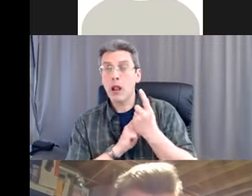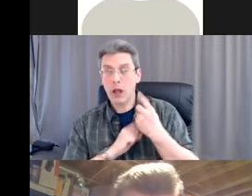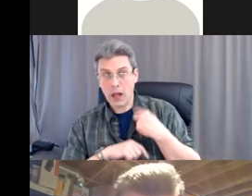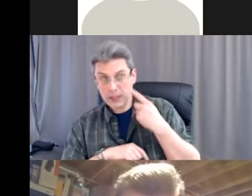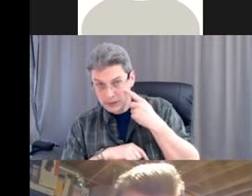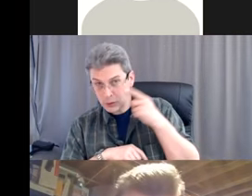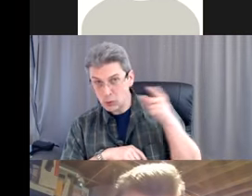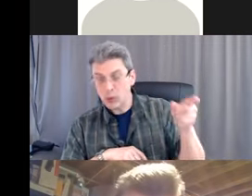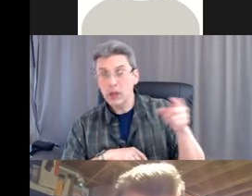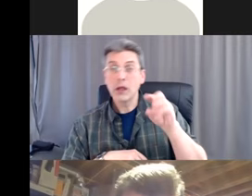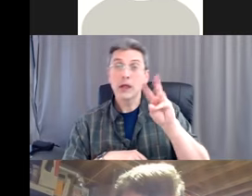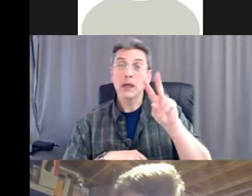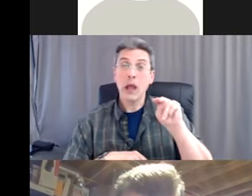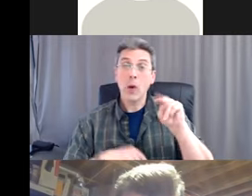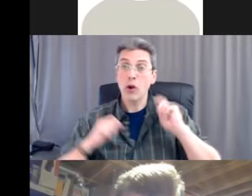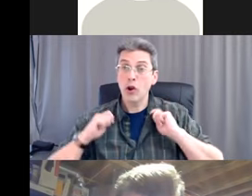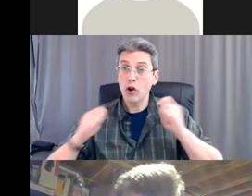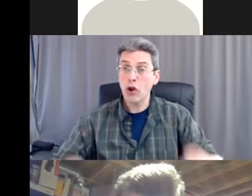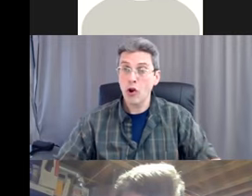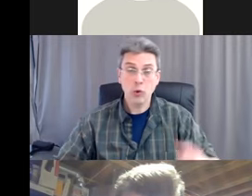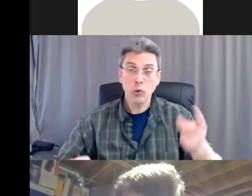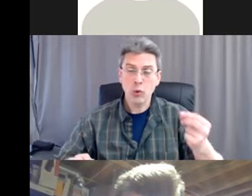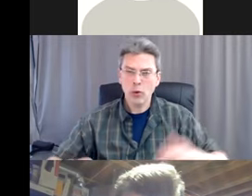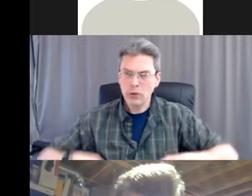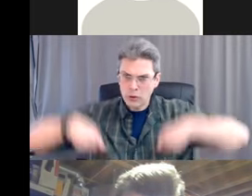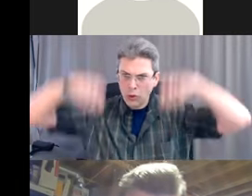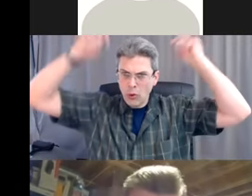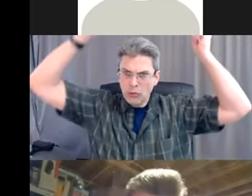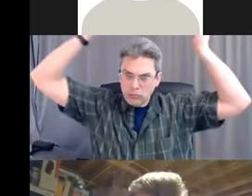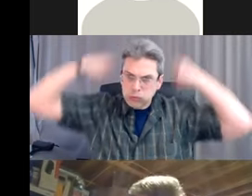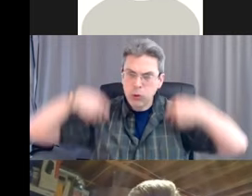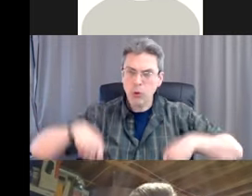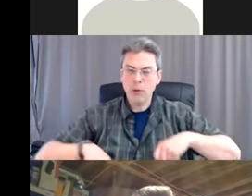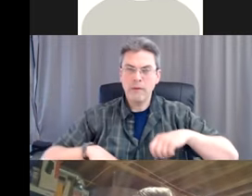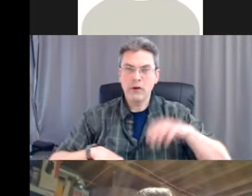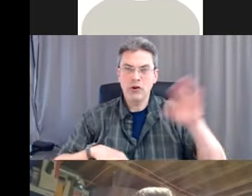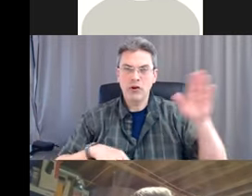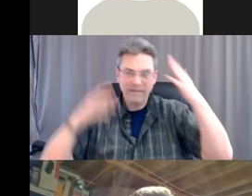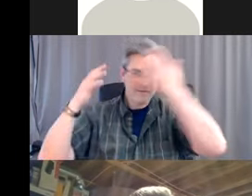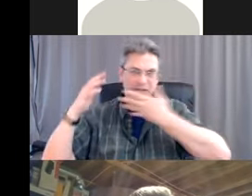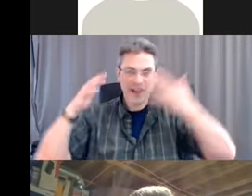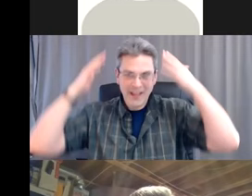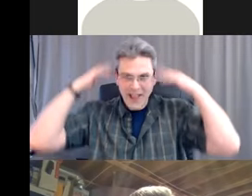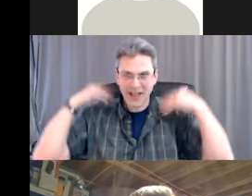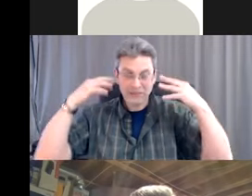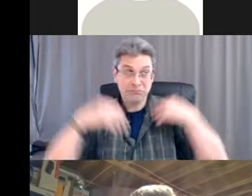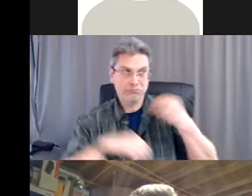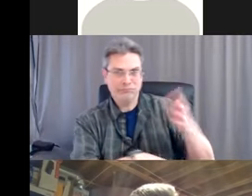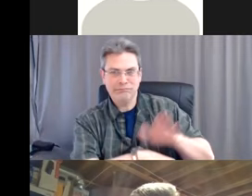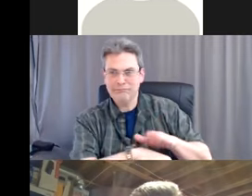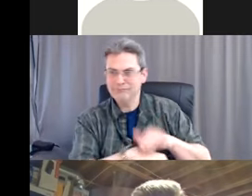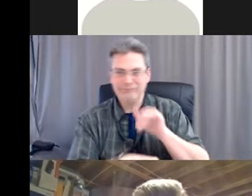or actually putting other gowns over their head. Um, told them that's not proper practice. Uh, and so